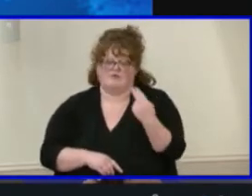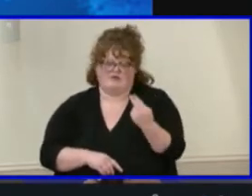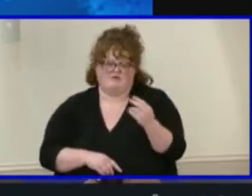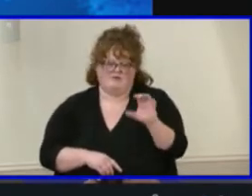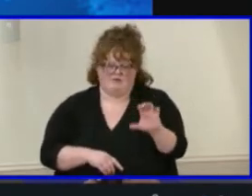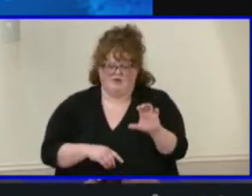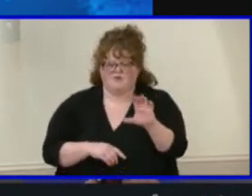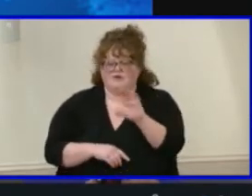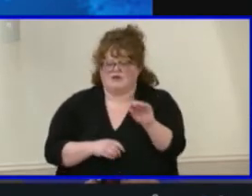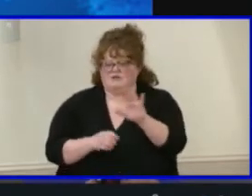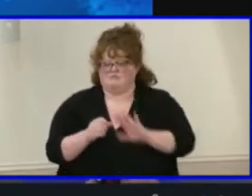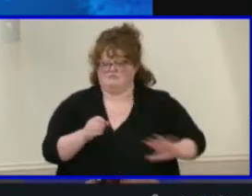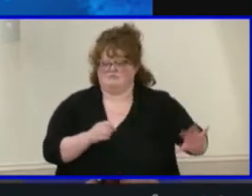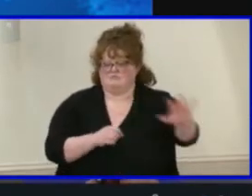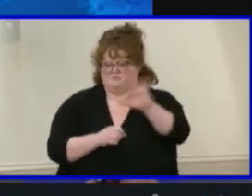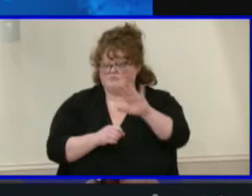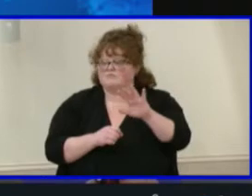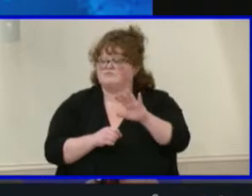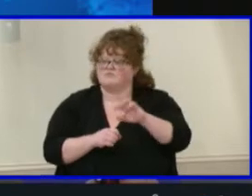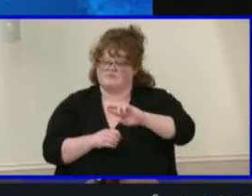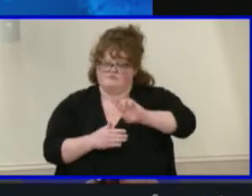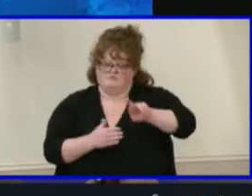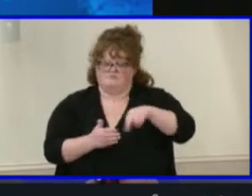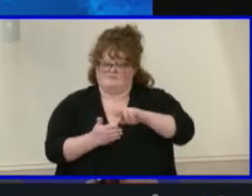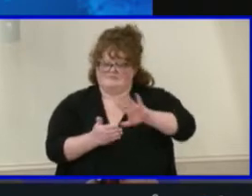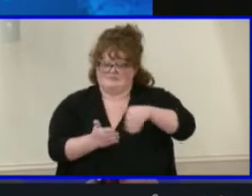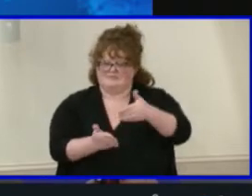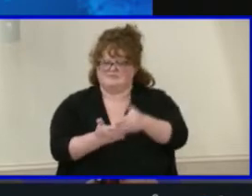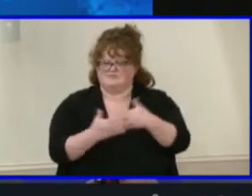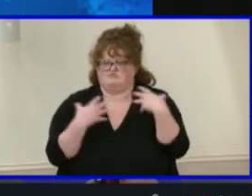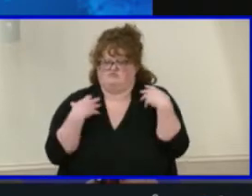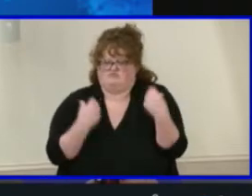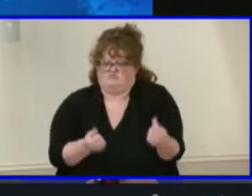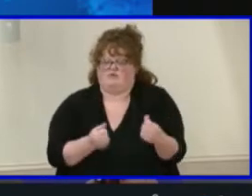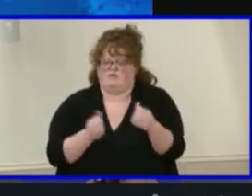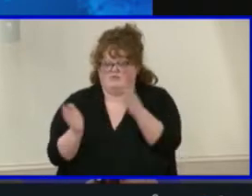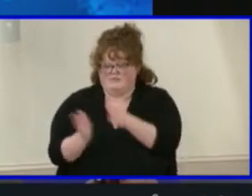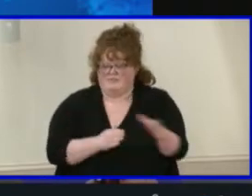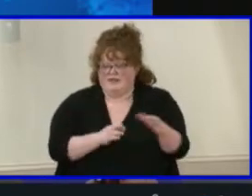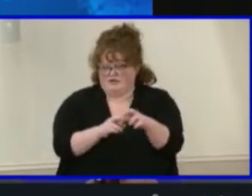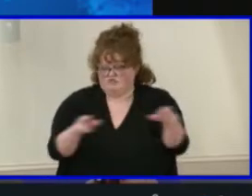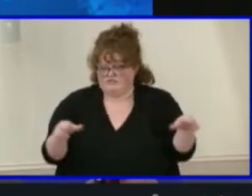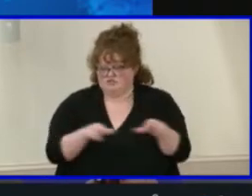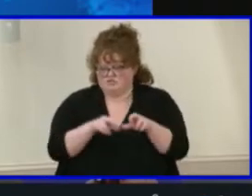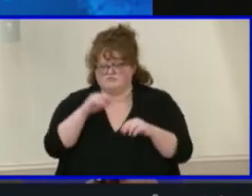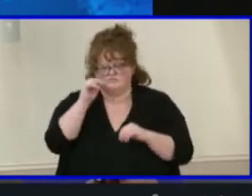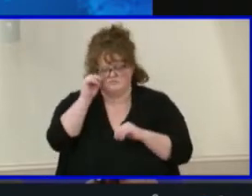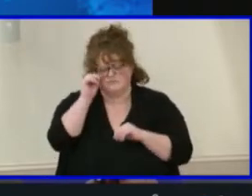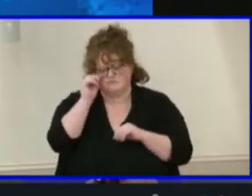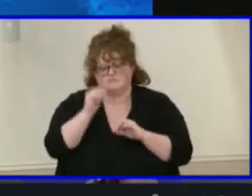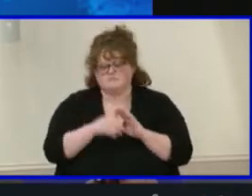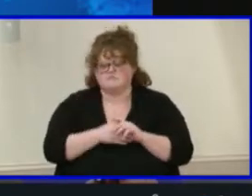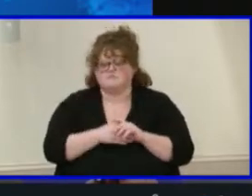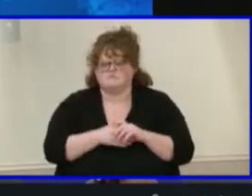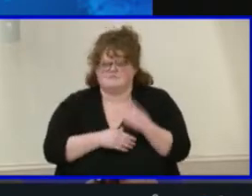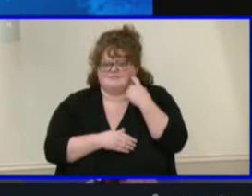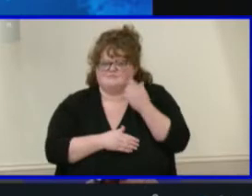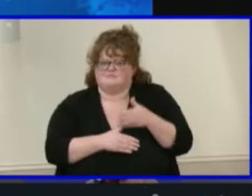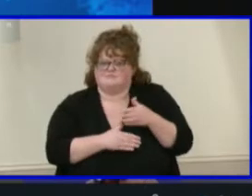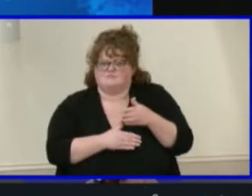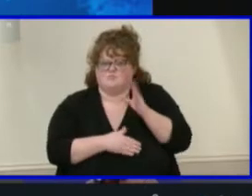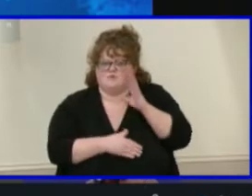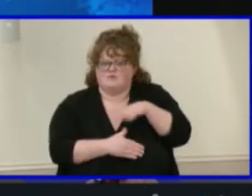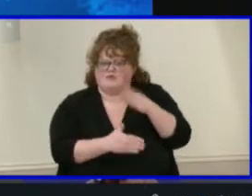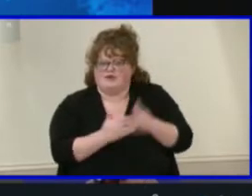surrounding localities and the data for the central health district planning region ending Wednesday, November 28th.